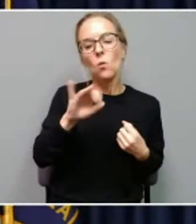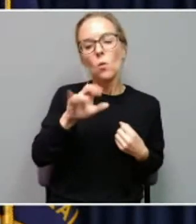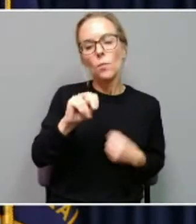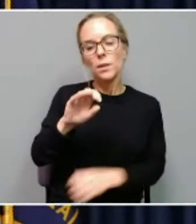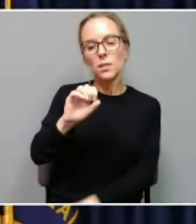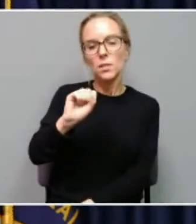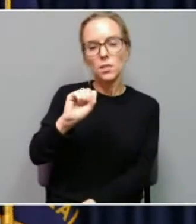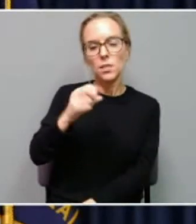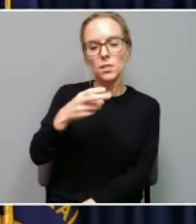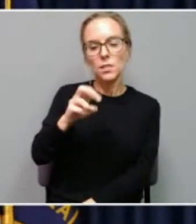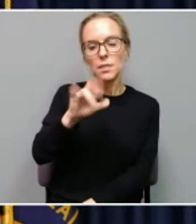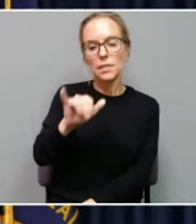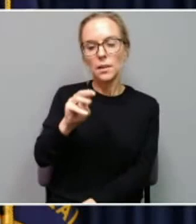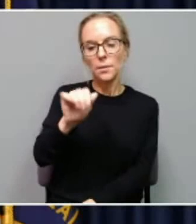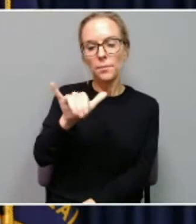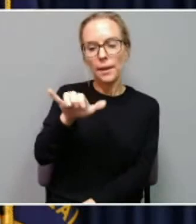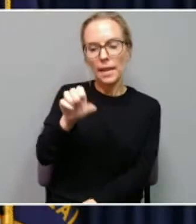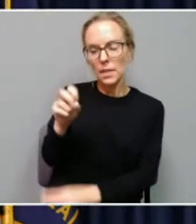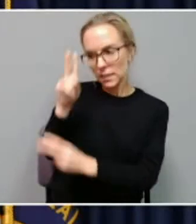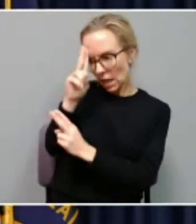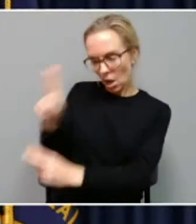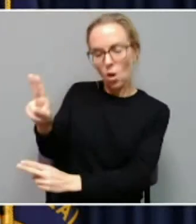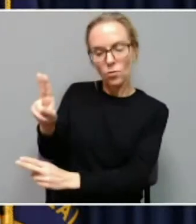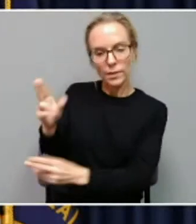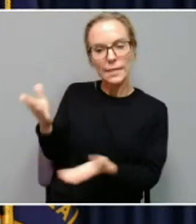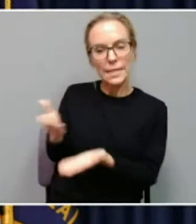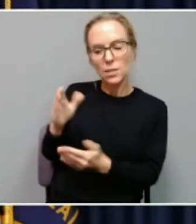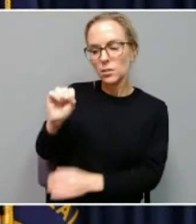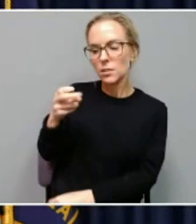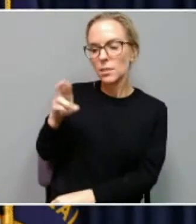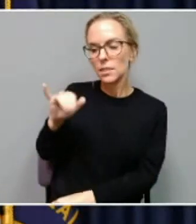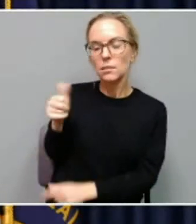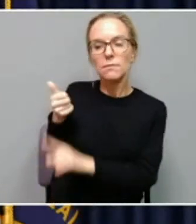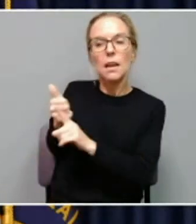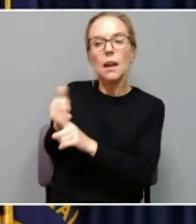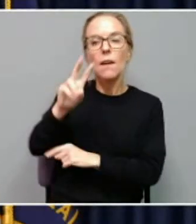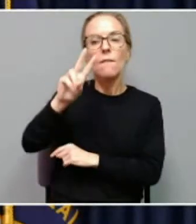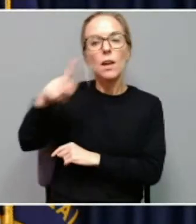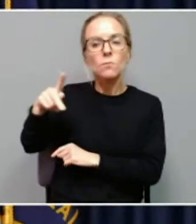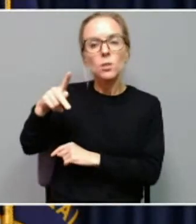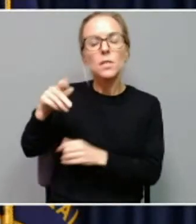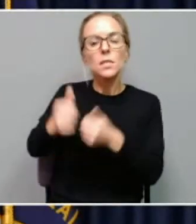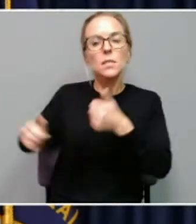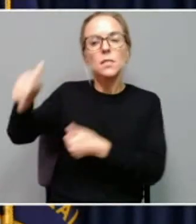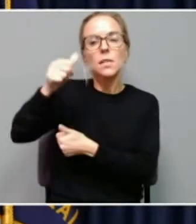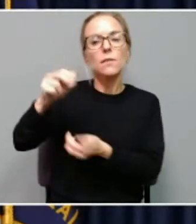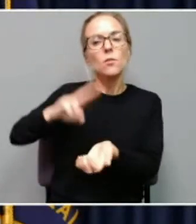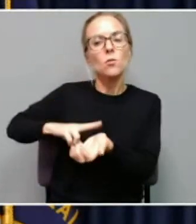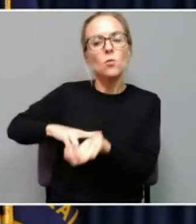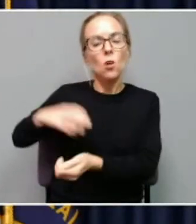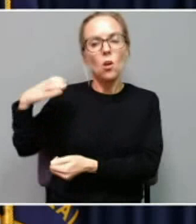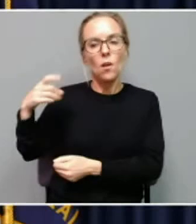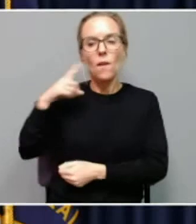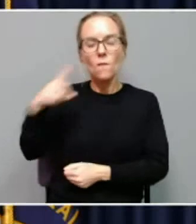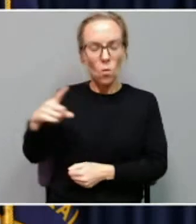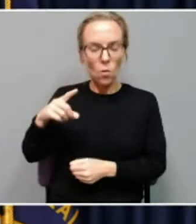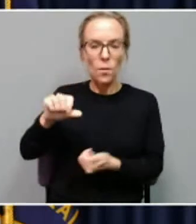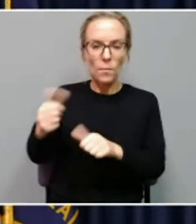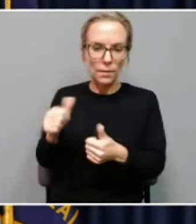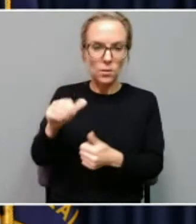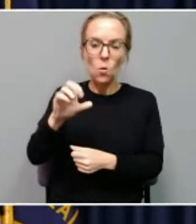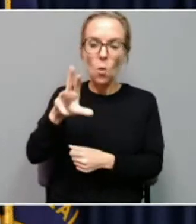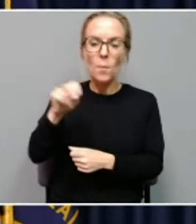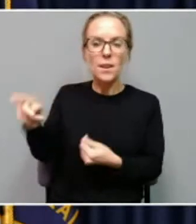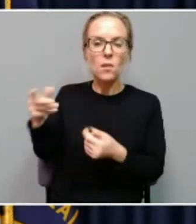We're honored to have Sherry, Vice President and Chief Nursing Officer for Baptist Health Corbin. Sherry's been with the hospital for